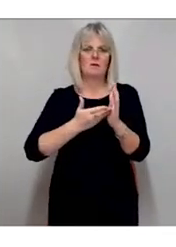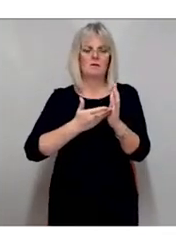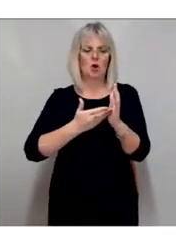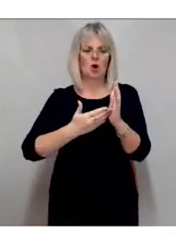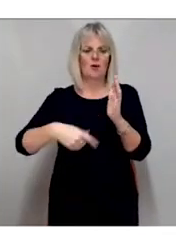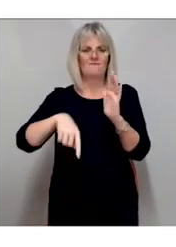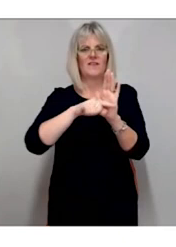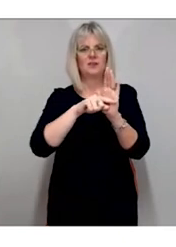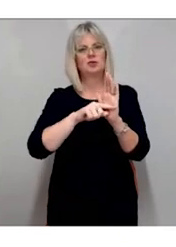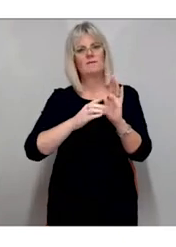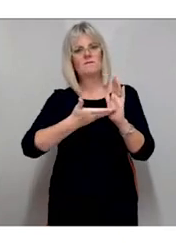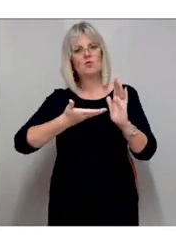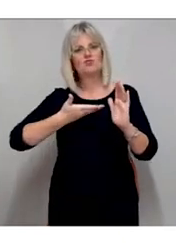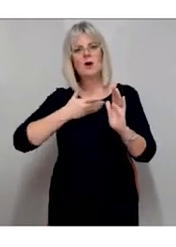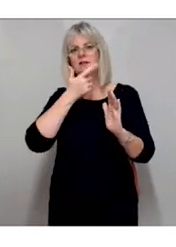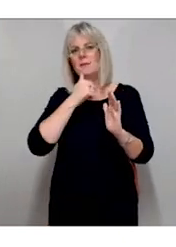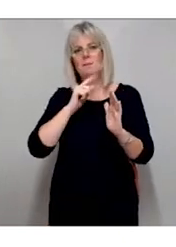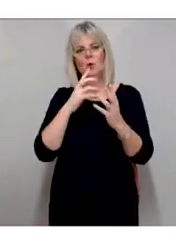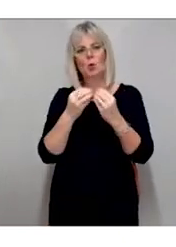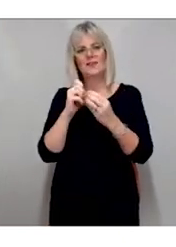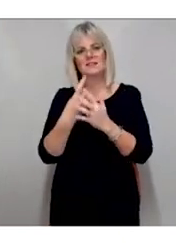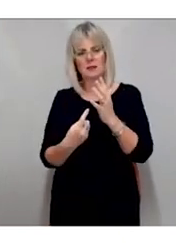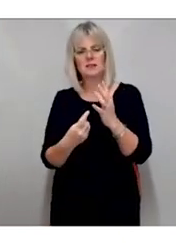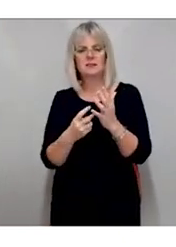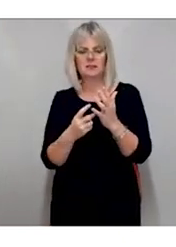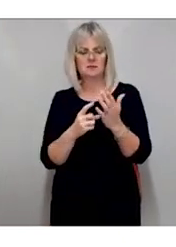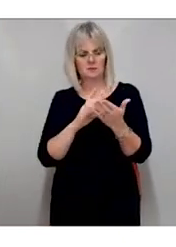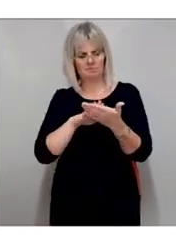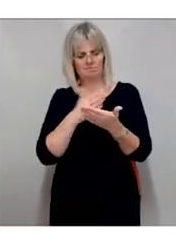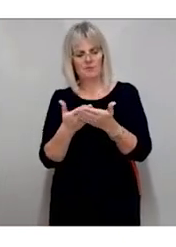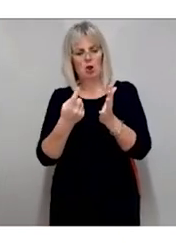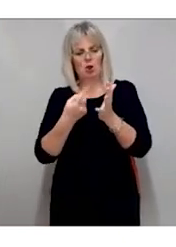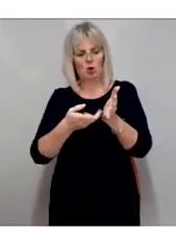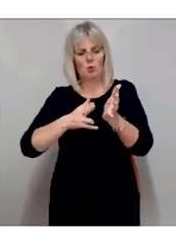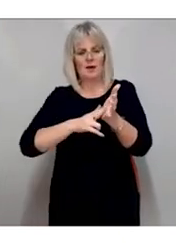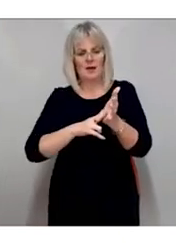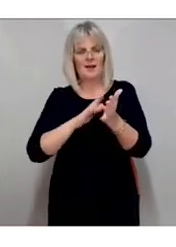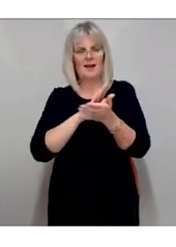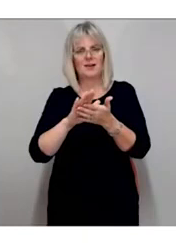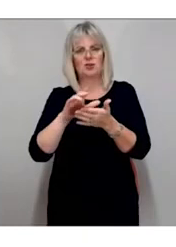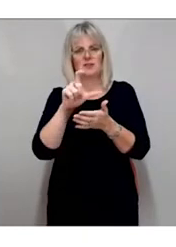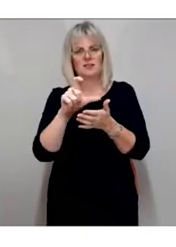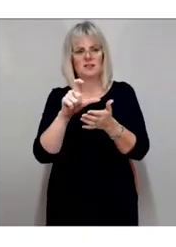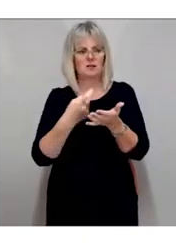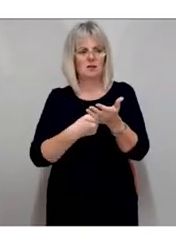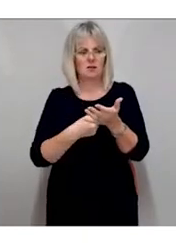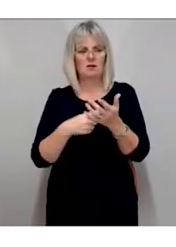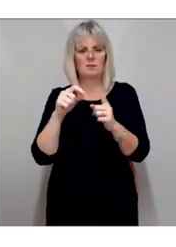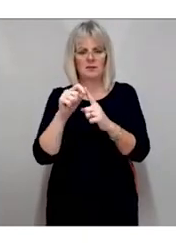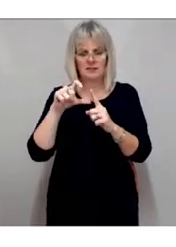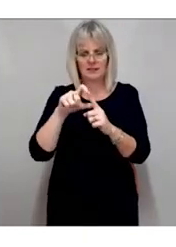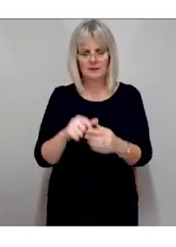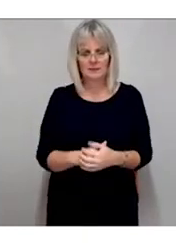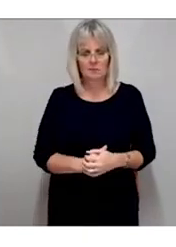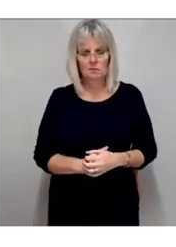UN CRPD has served as an important catalyst in the global movement to viewing people with